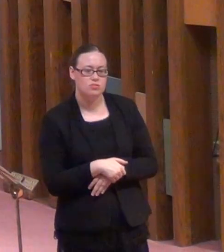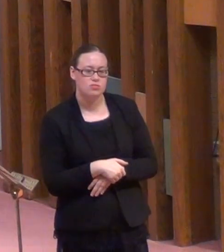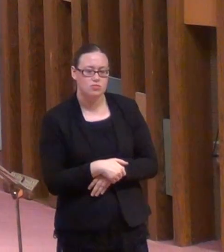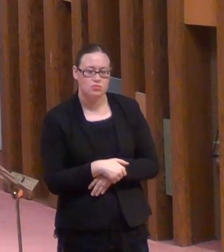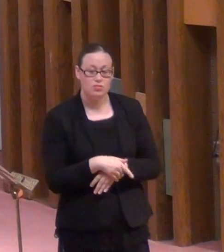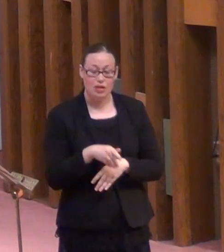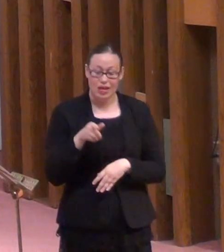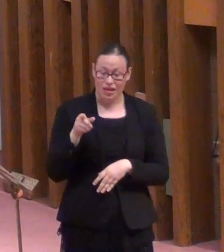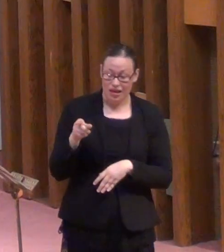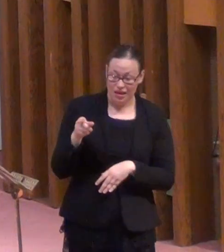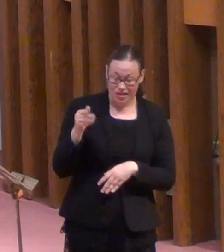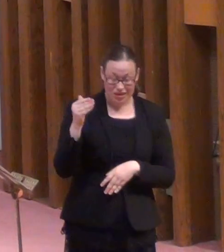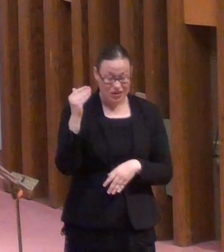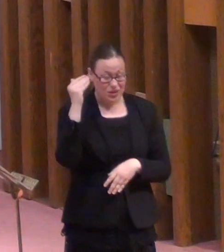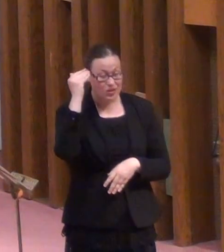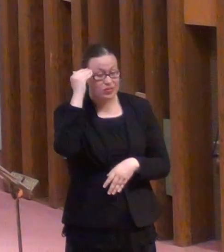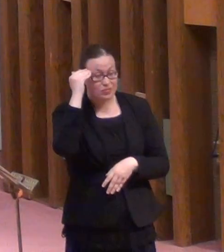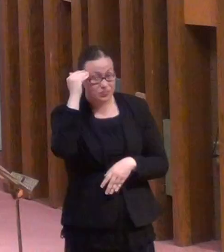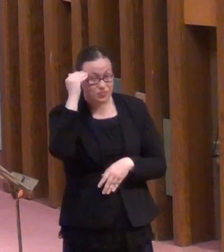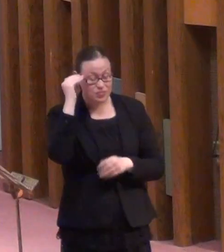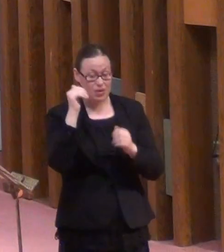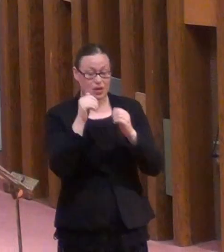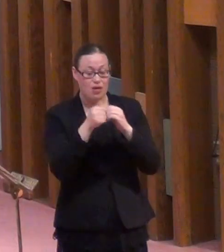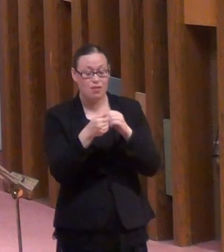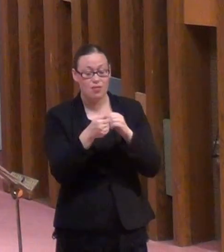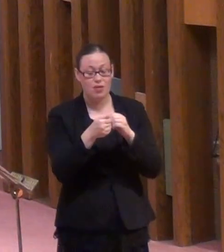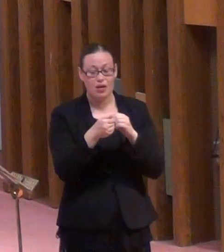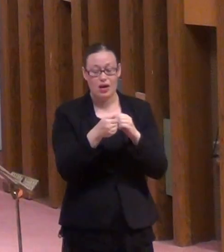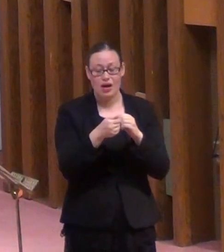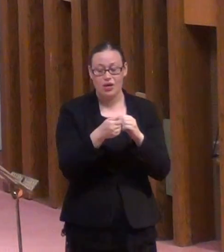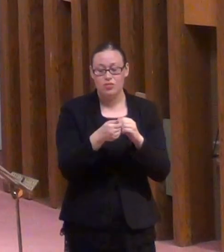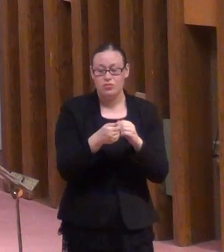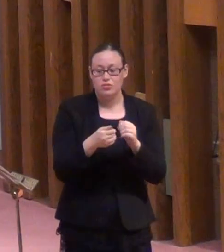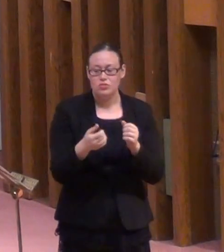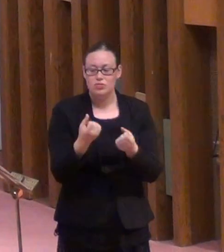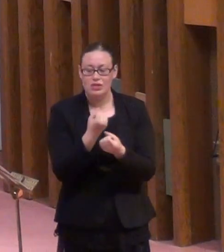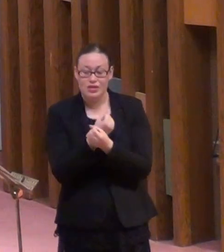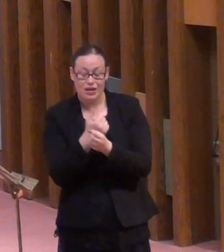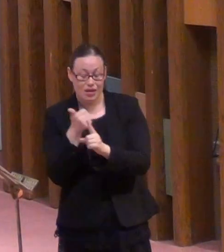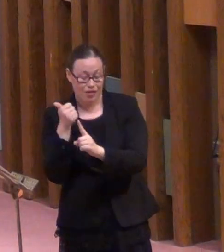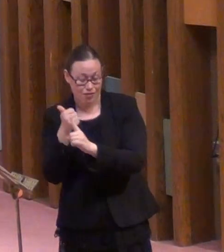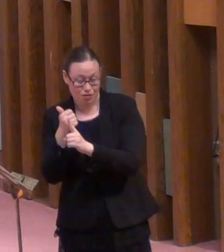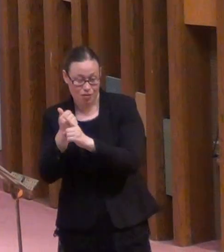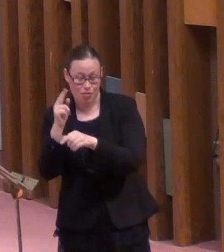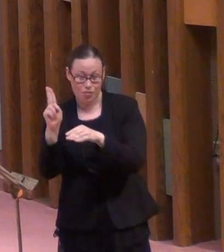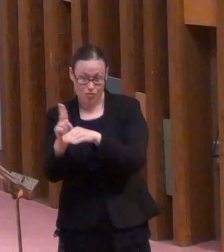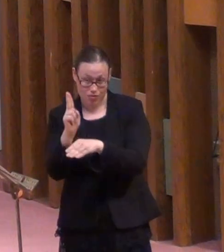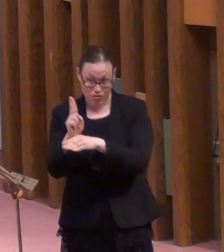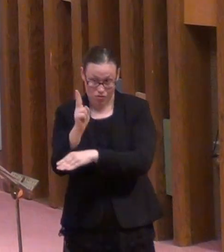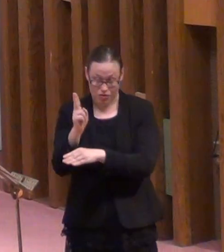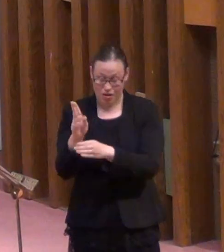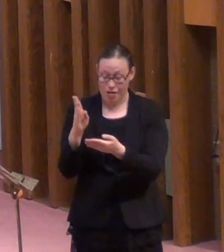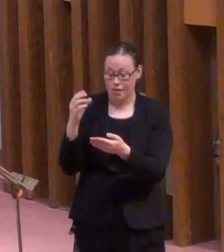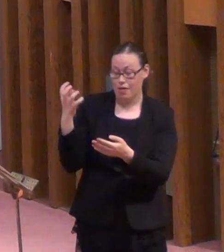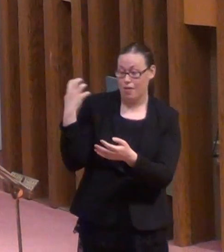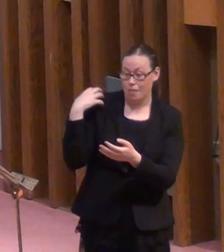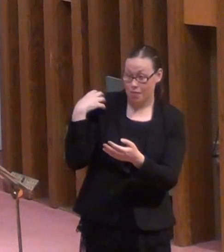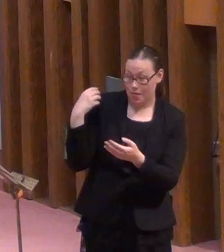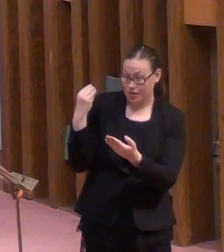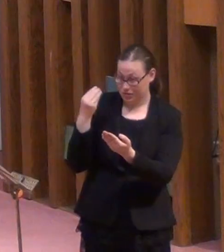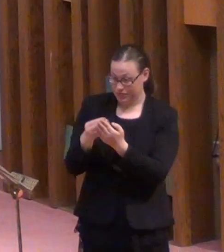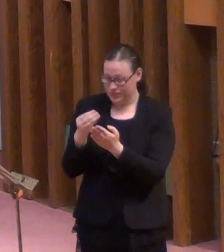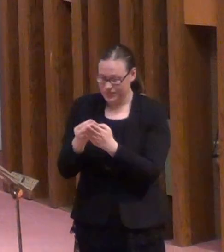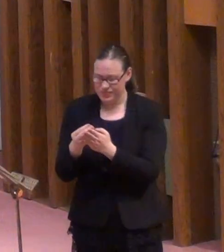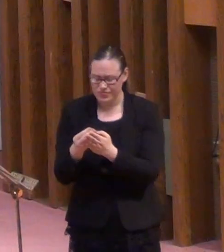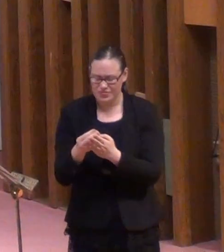He knew how to save himself using his master's money. This